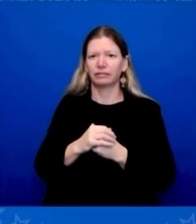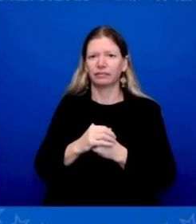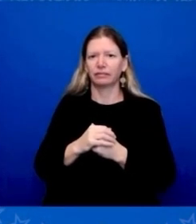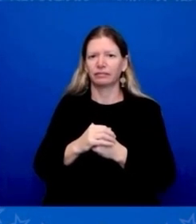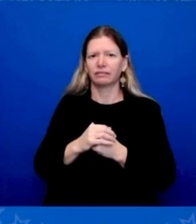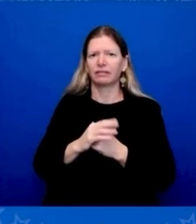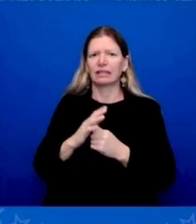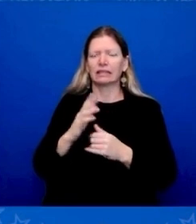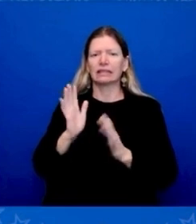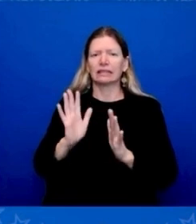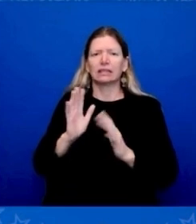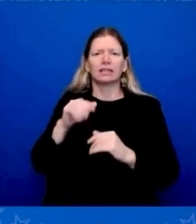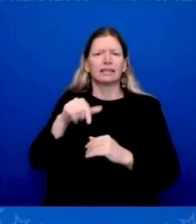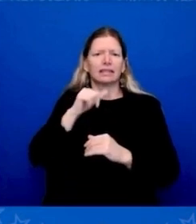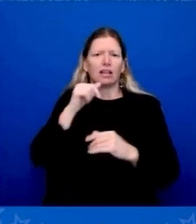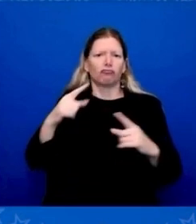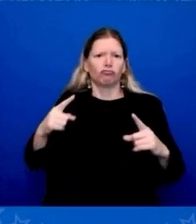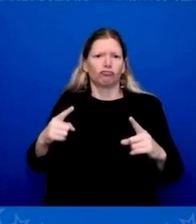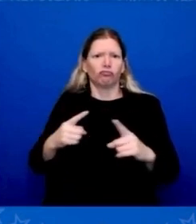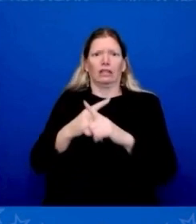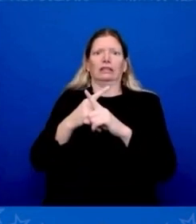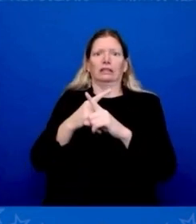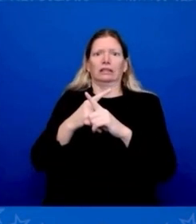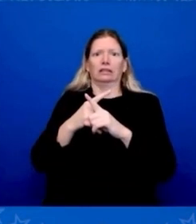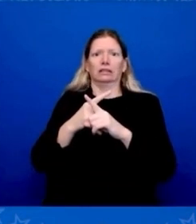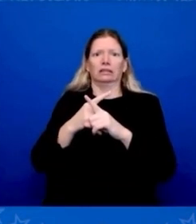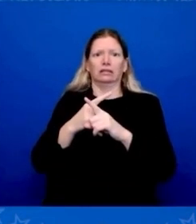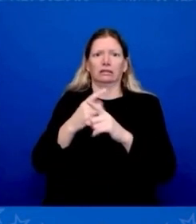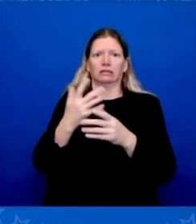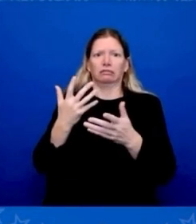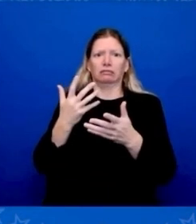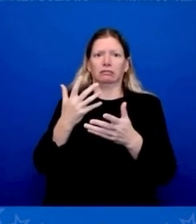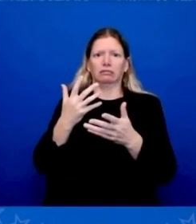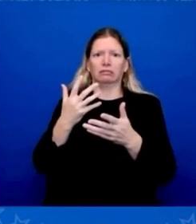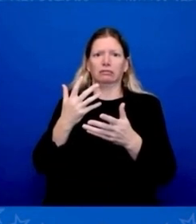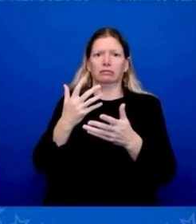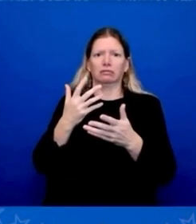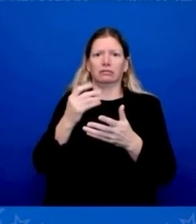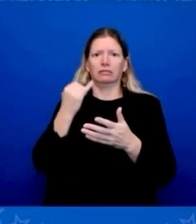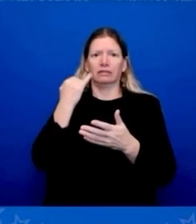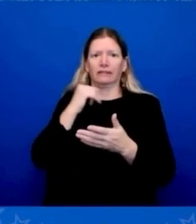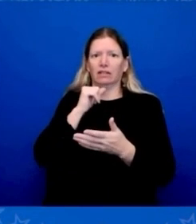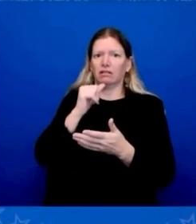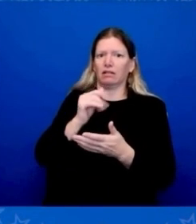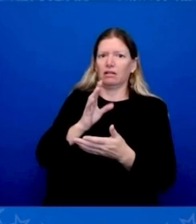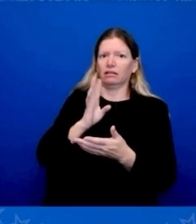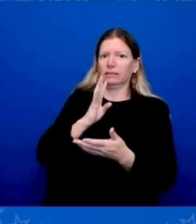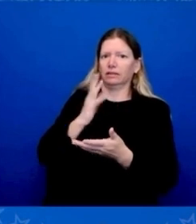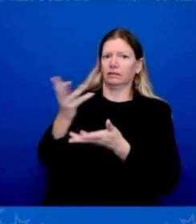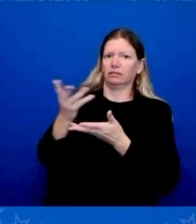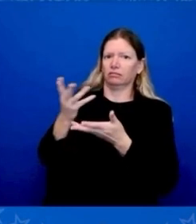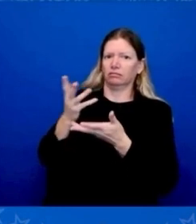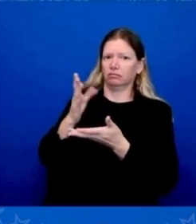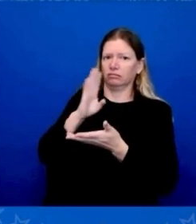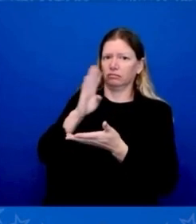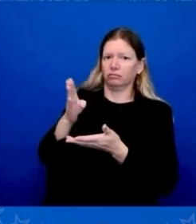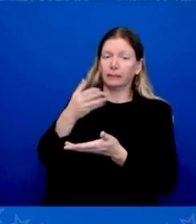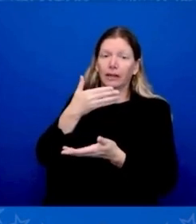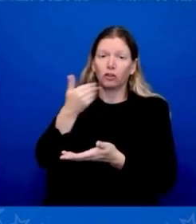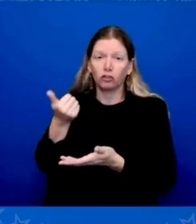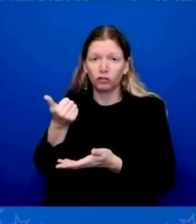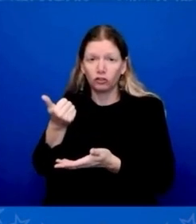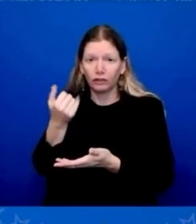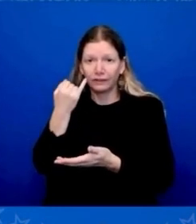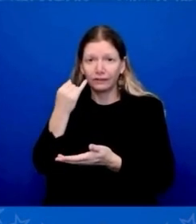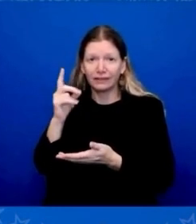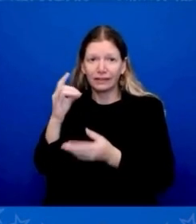did. But I think — look, this is not a criticism. It's an observation. He has his